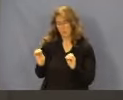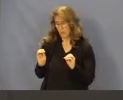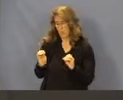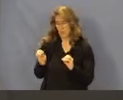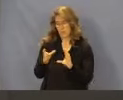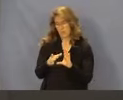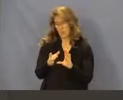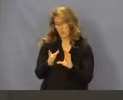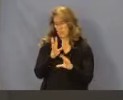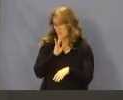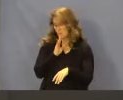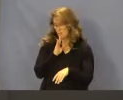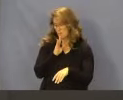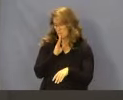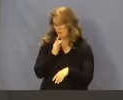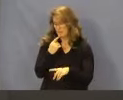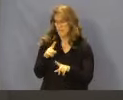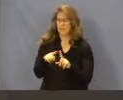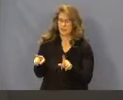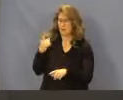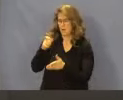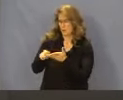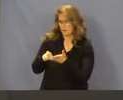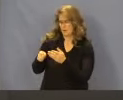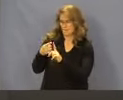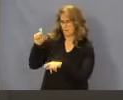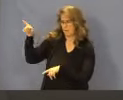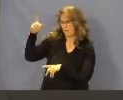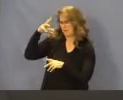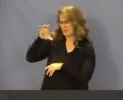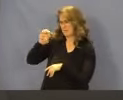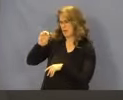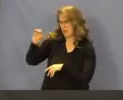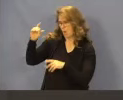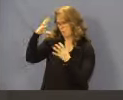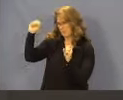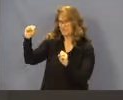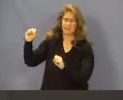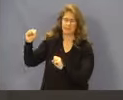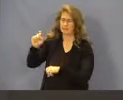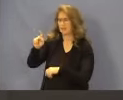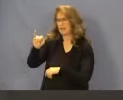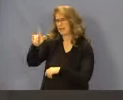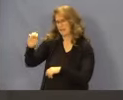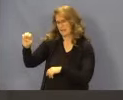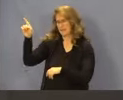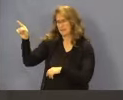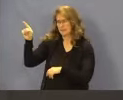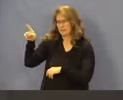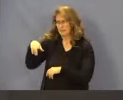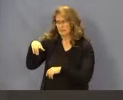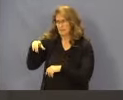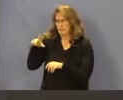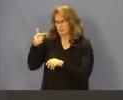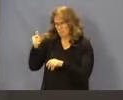There was one written comment from Kaylee Noggle, President and CEO of the Georgia Hospital Association. The comment was in full support of the proposed